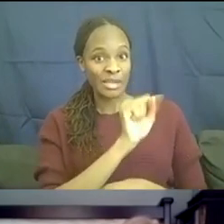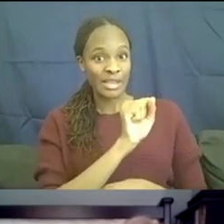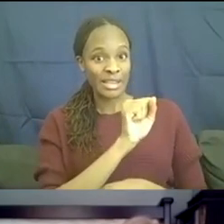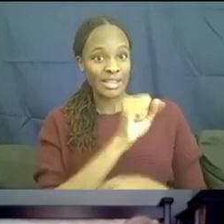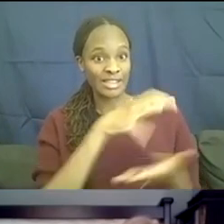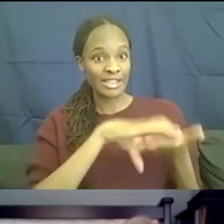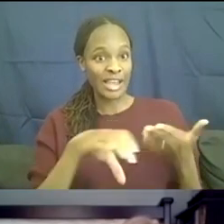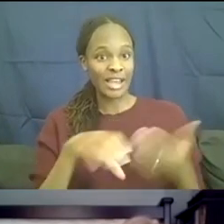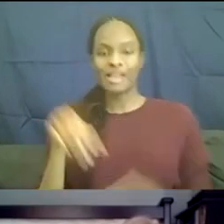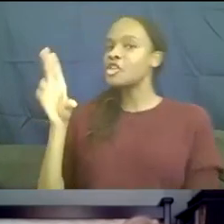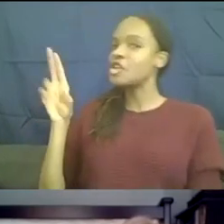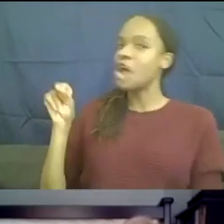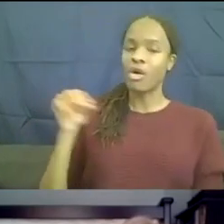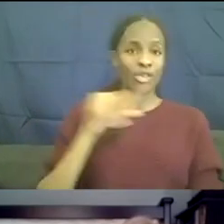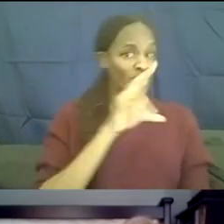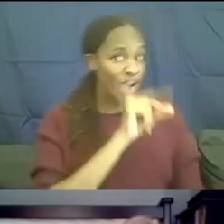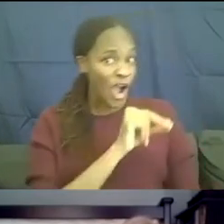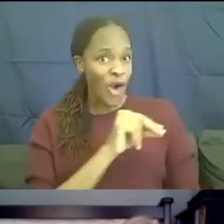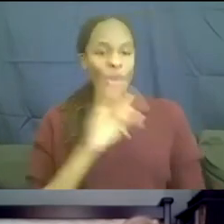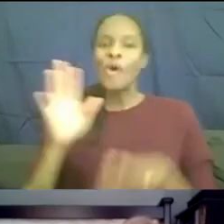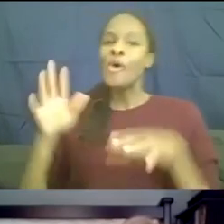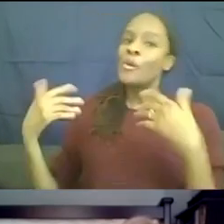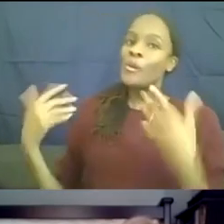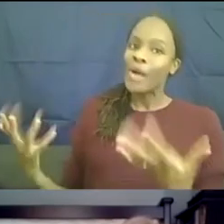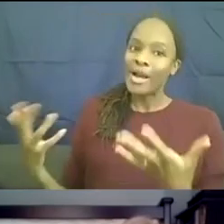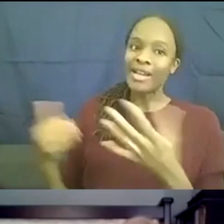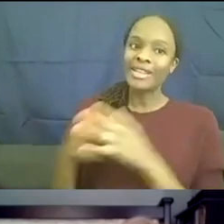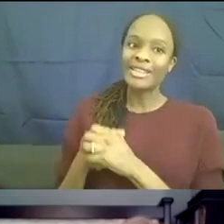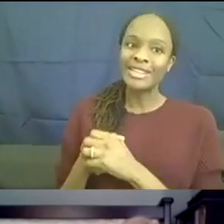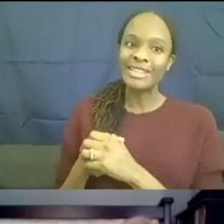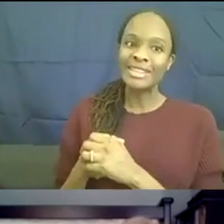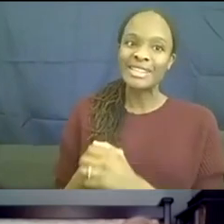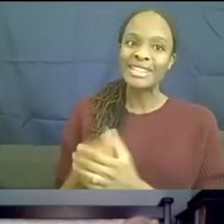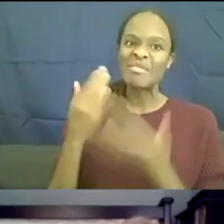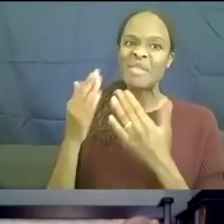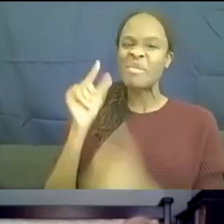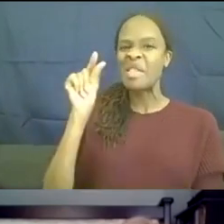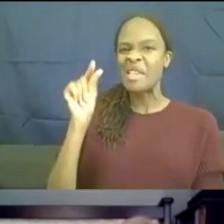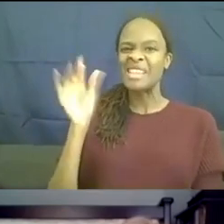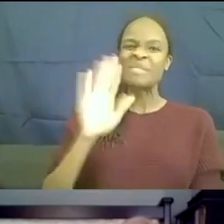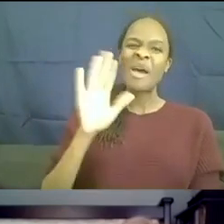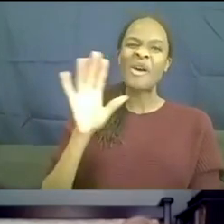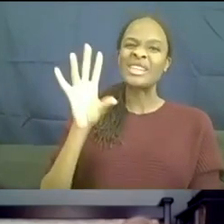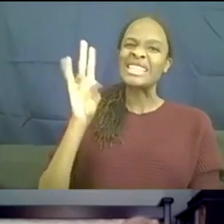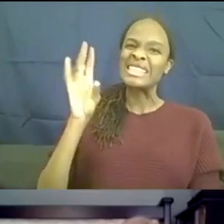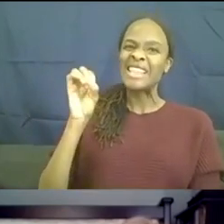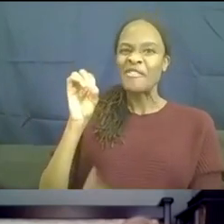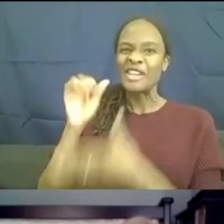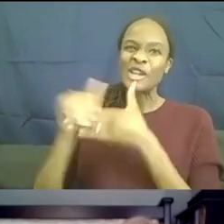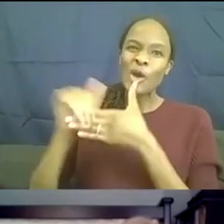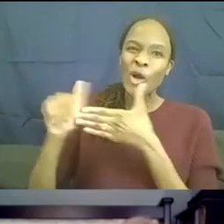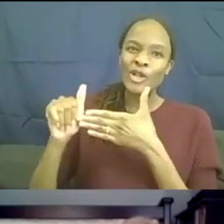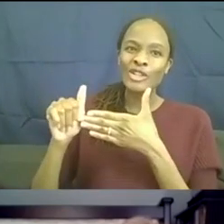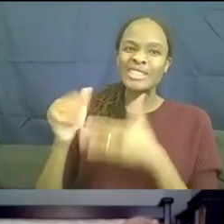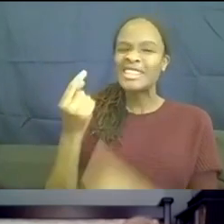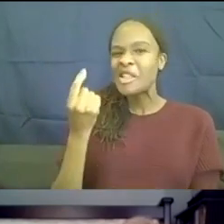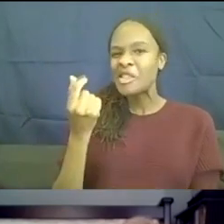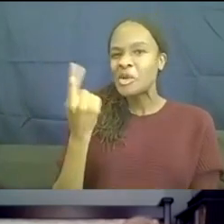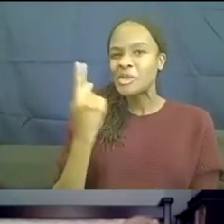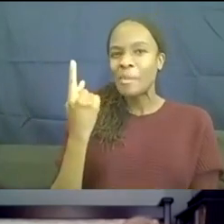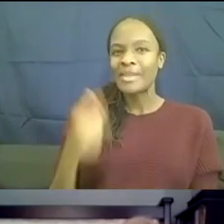well, probably very little, about $70, but it was a little something.